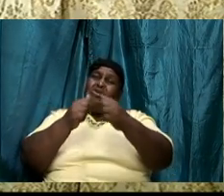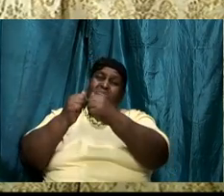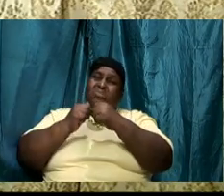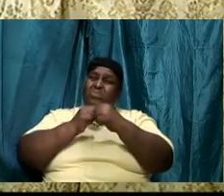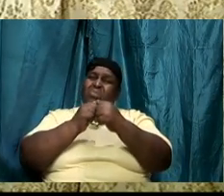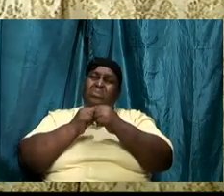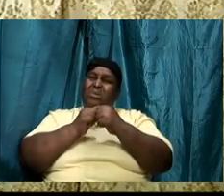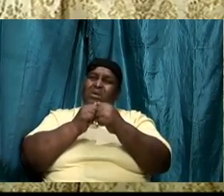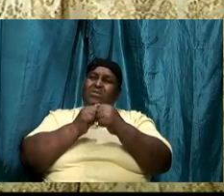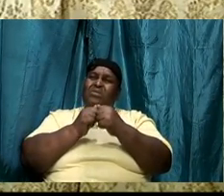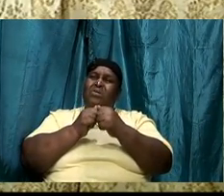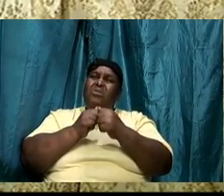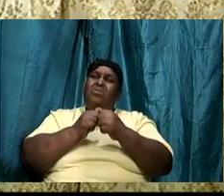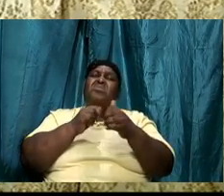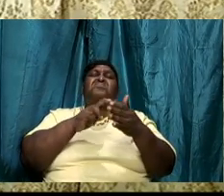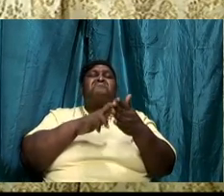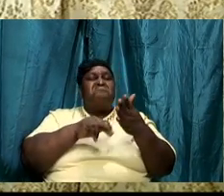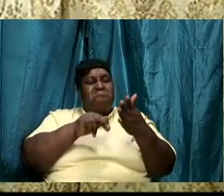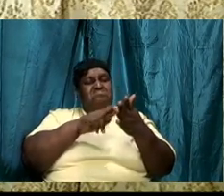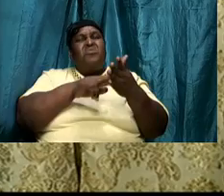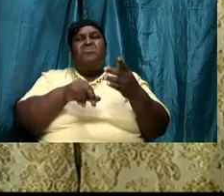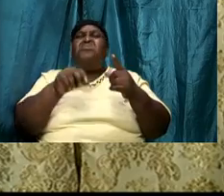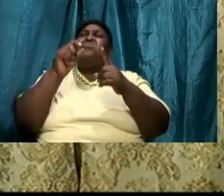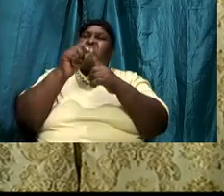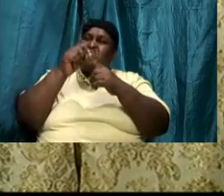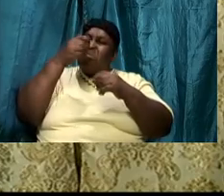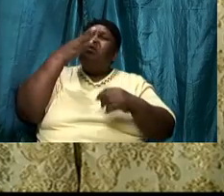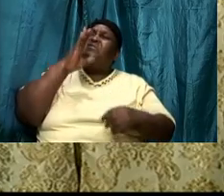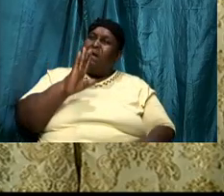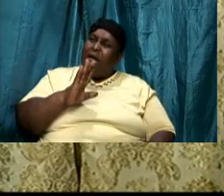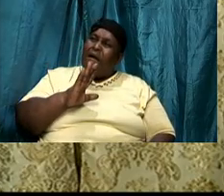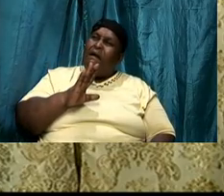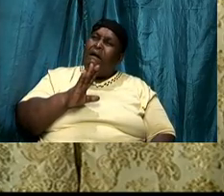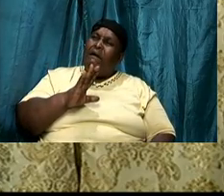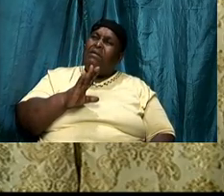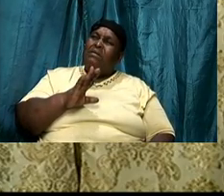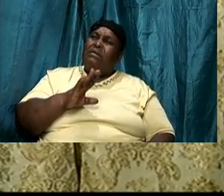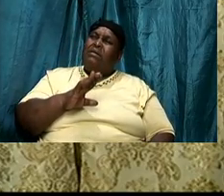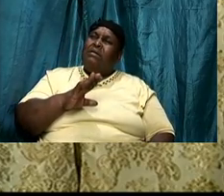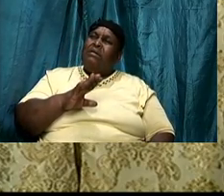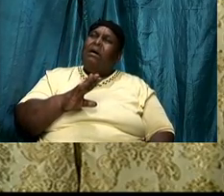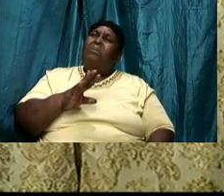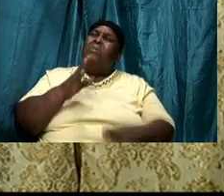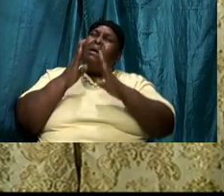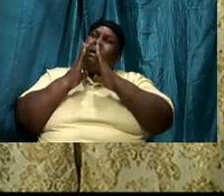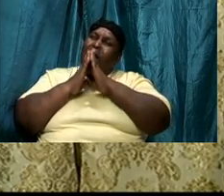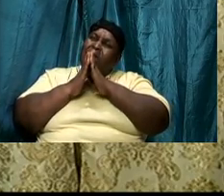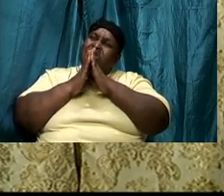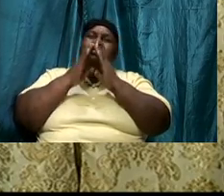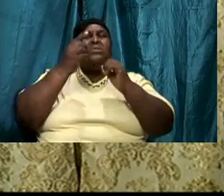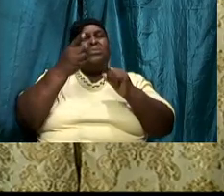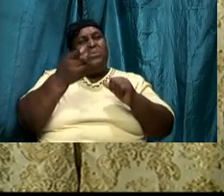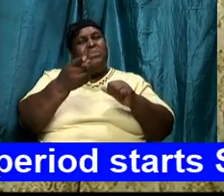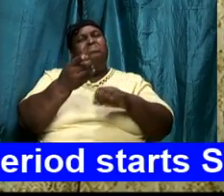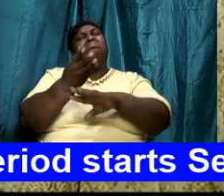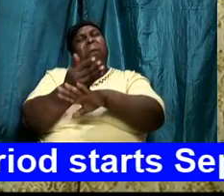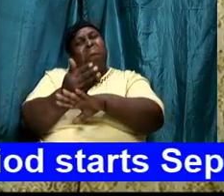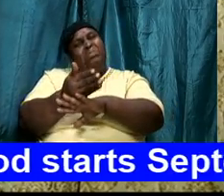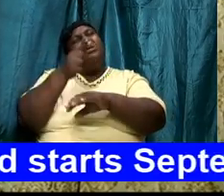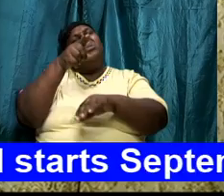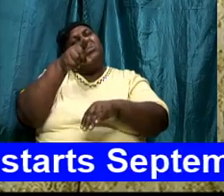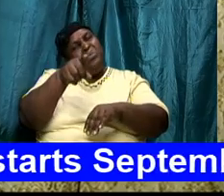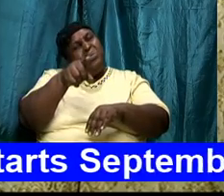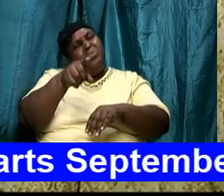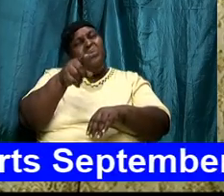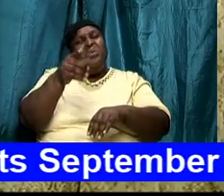Word. I appeal to the saints of the Most High God again. I appeal to those that have been saved even for a day